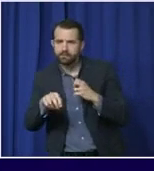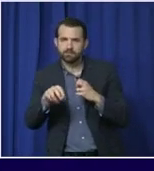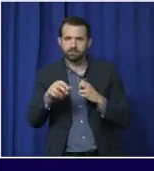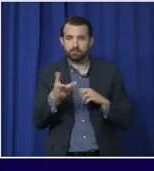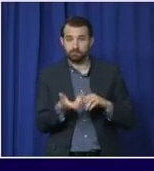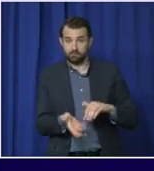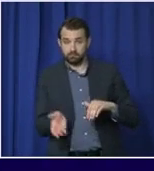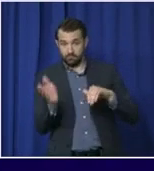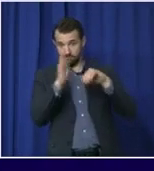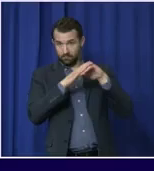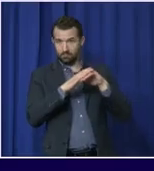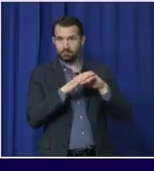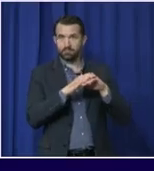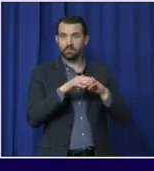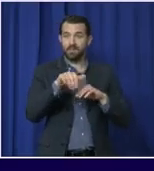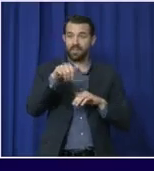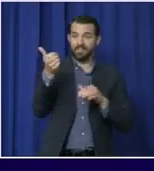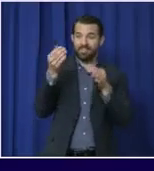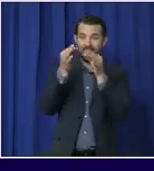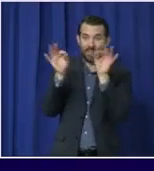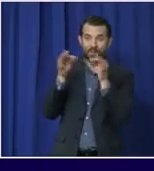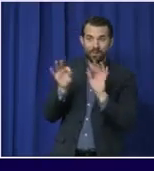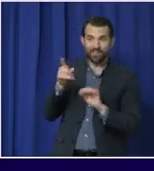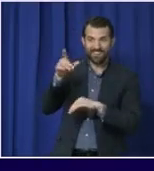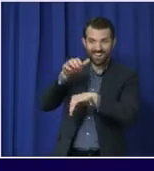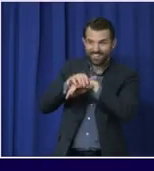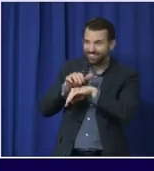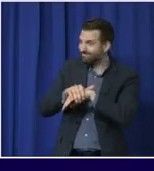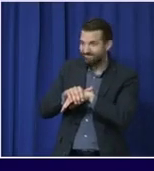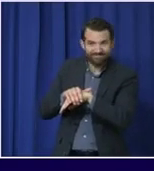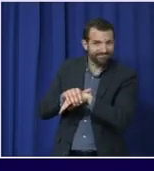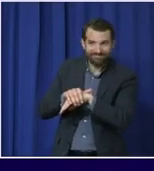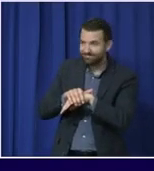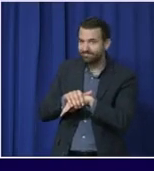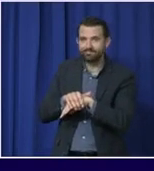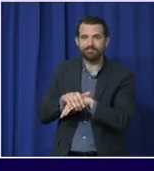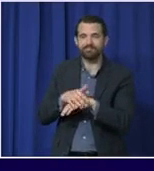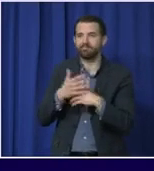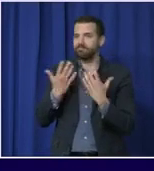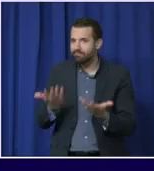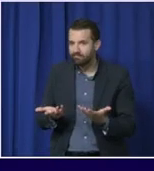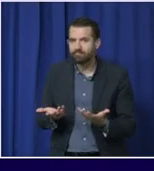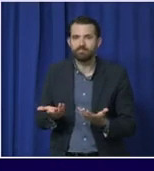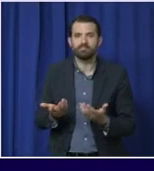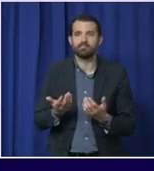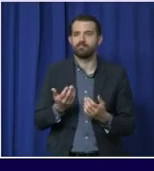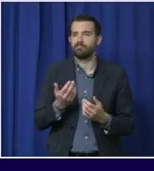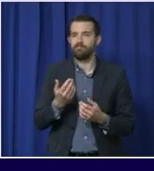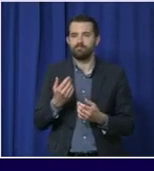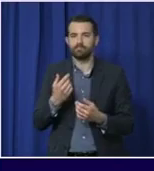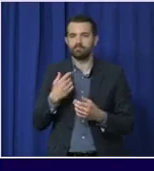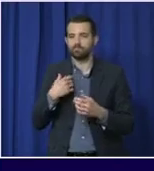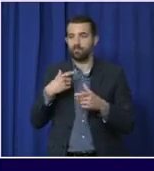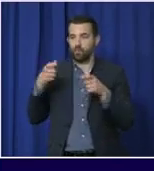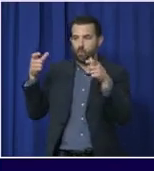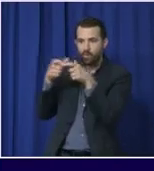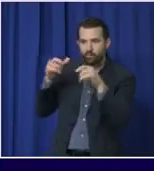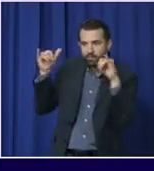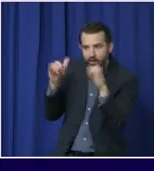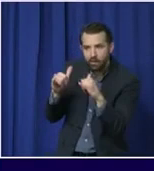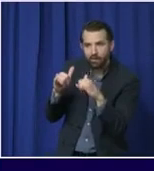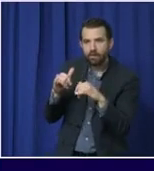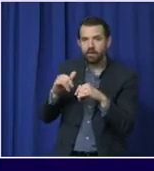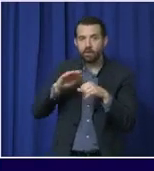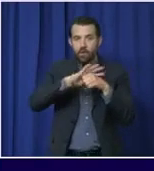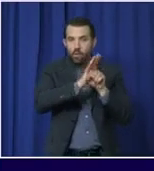of someone for whom English may not be their first language, words like quarantine and coronavirus may